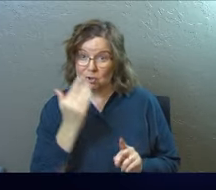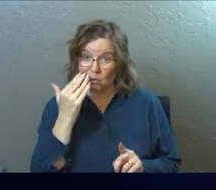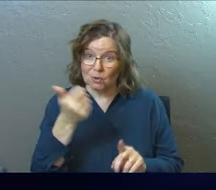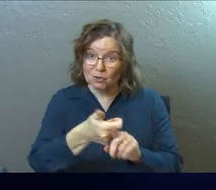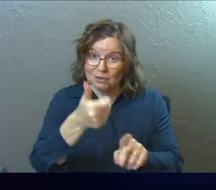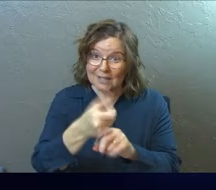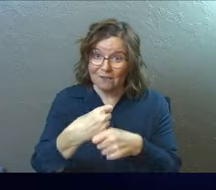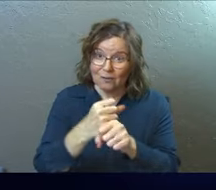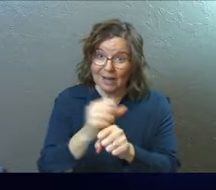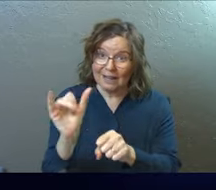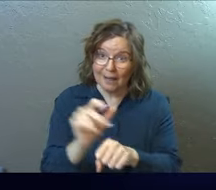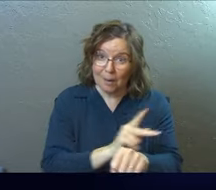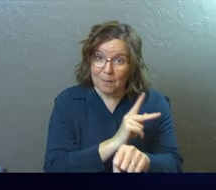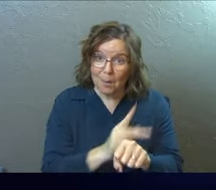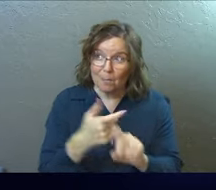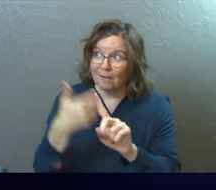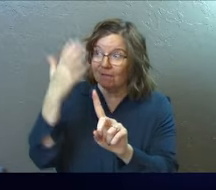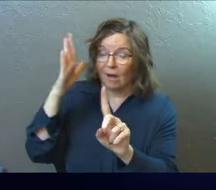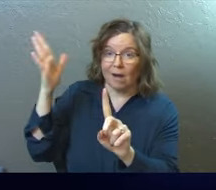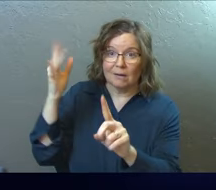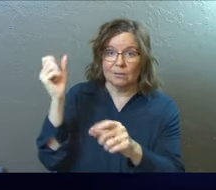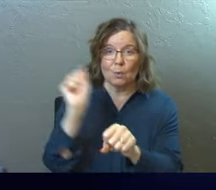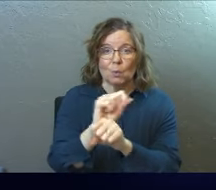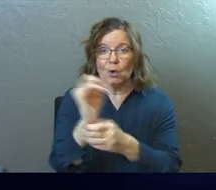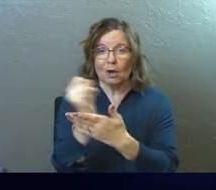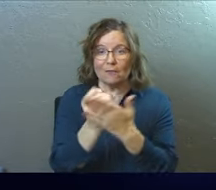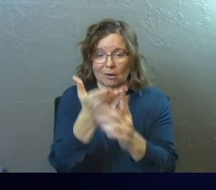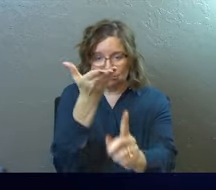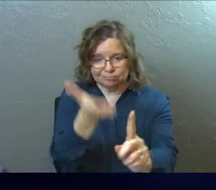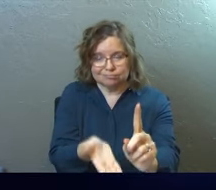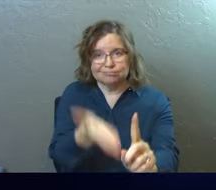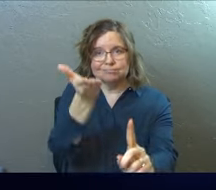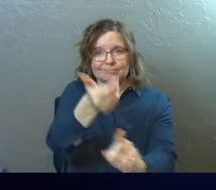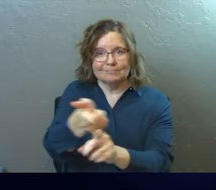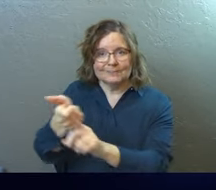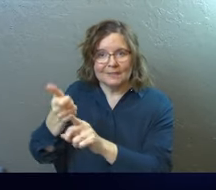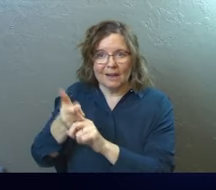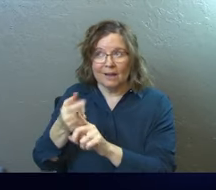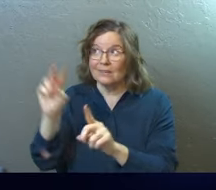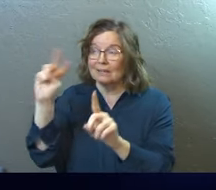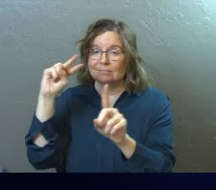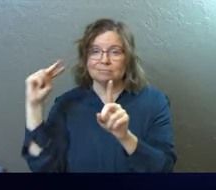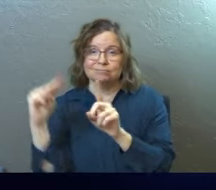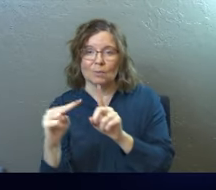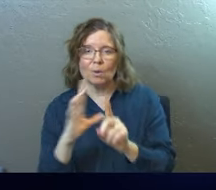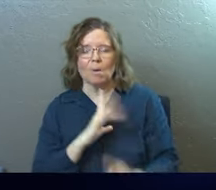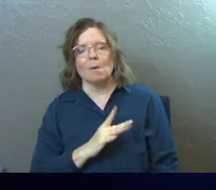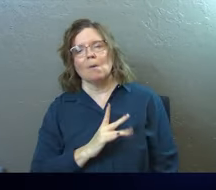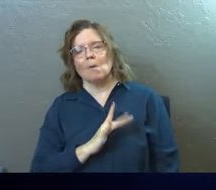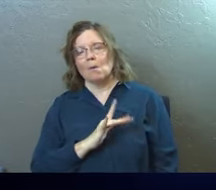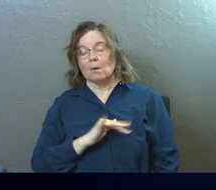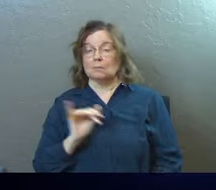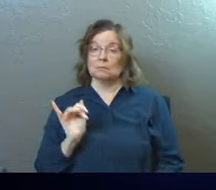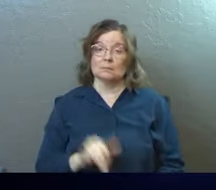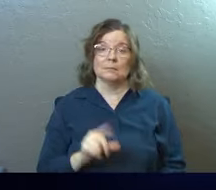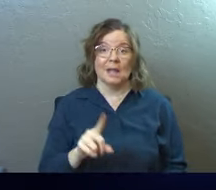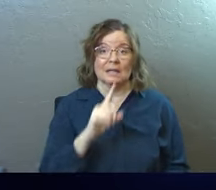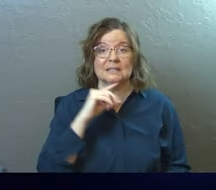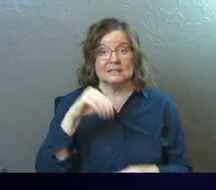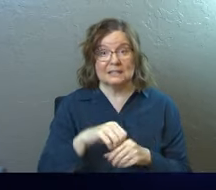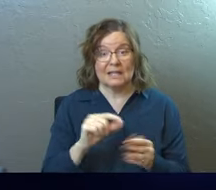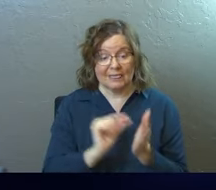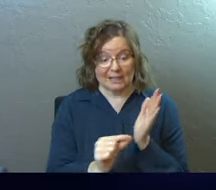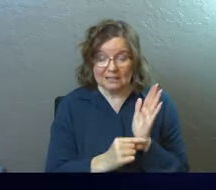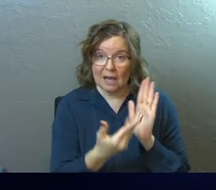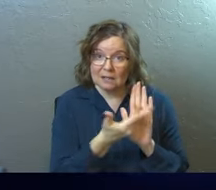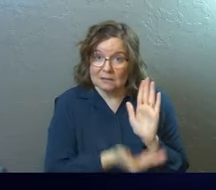That's what he calls you. You are a work of art in the sight of God. That's absolutely in